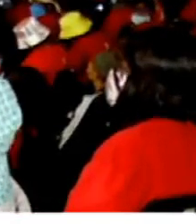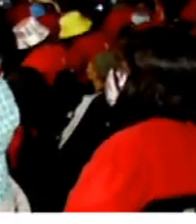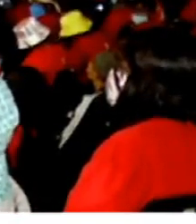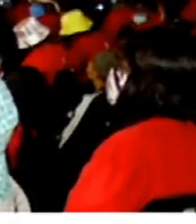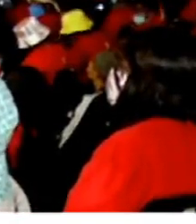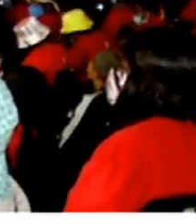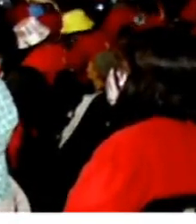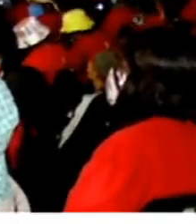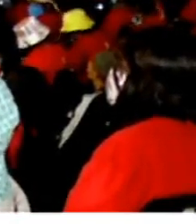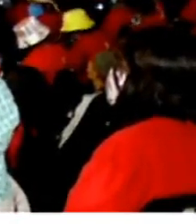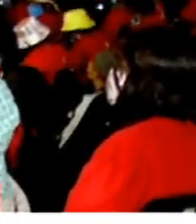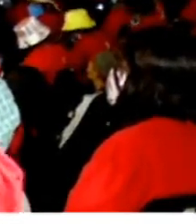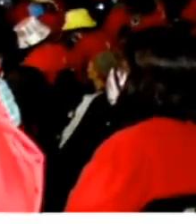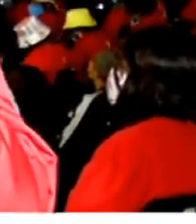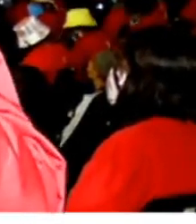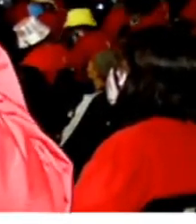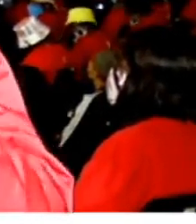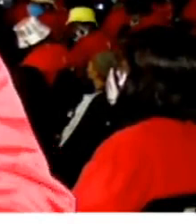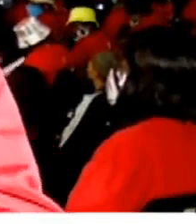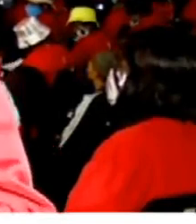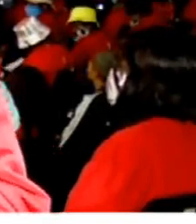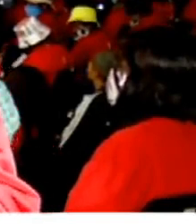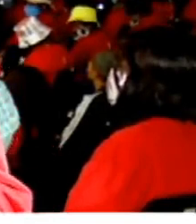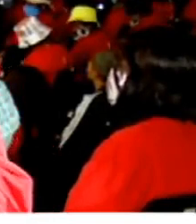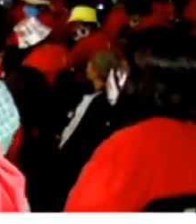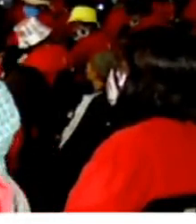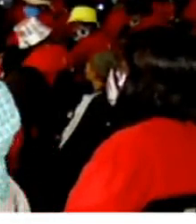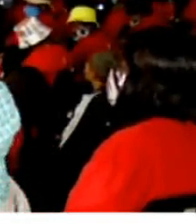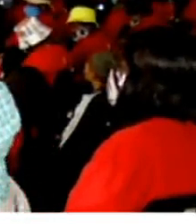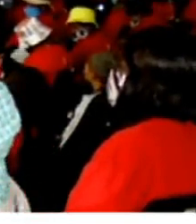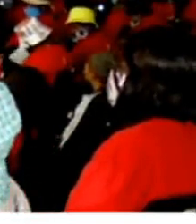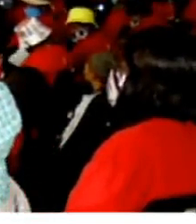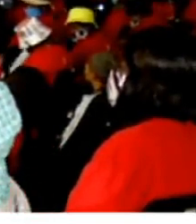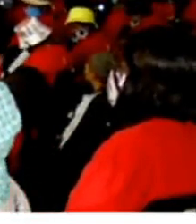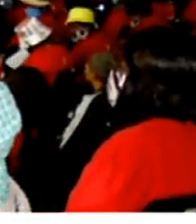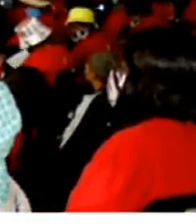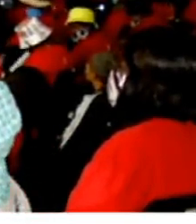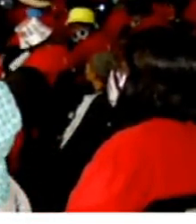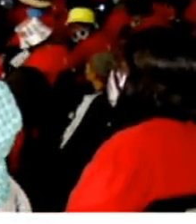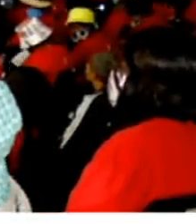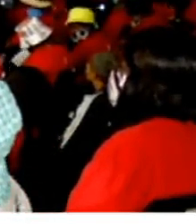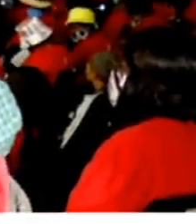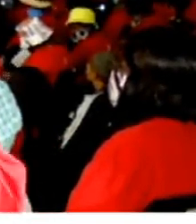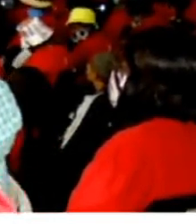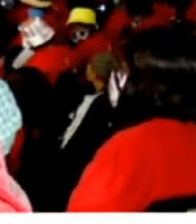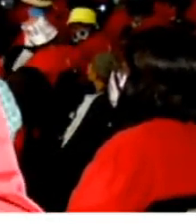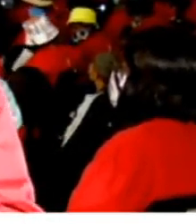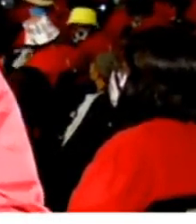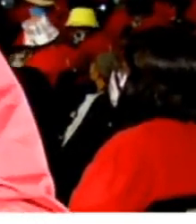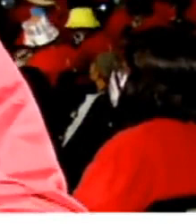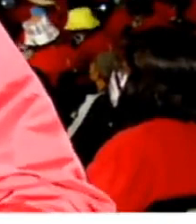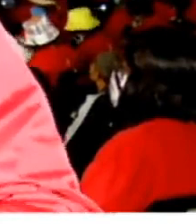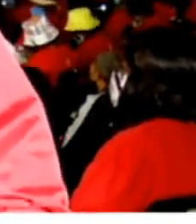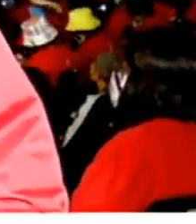event here is exploitation of women at work. Because most of them are talking